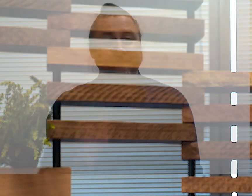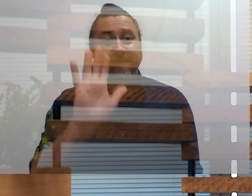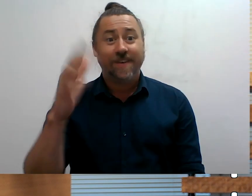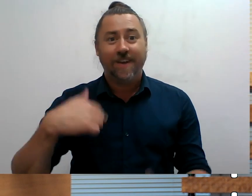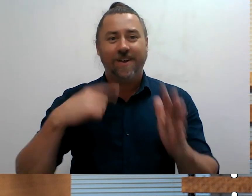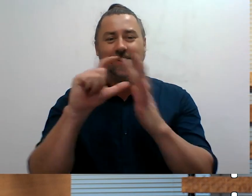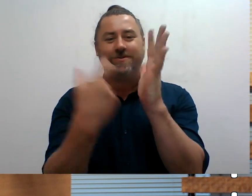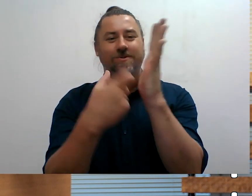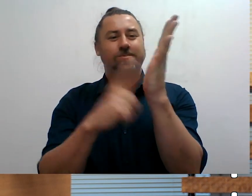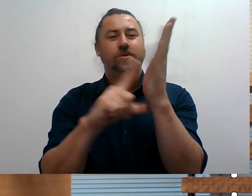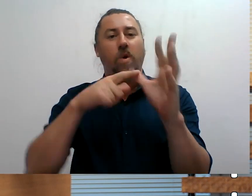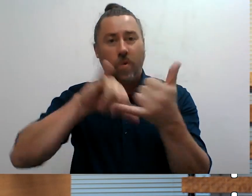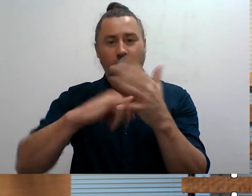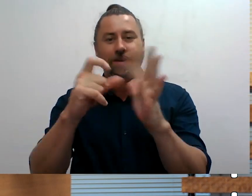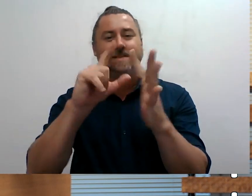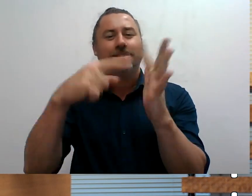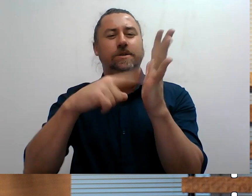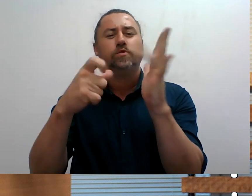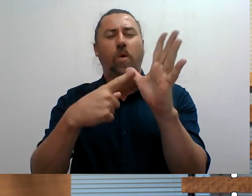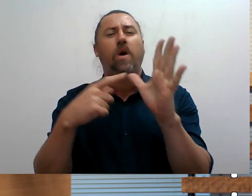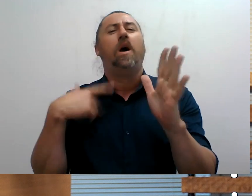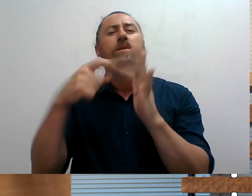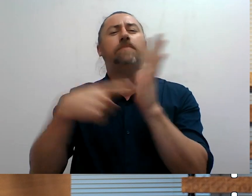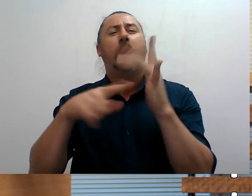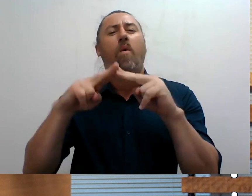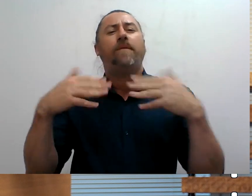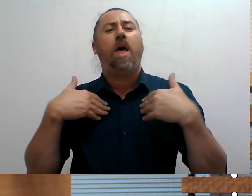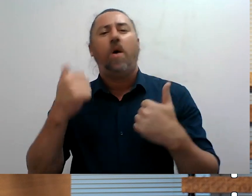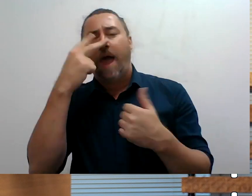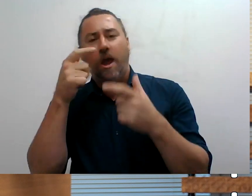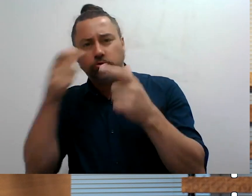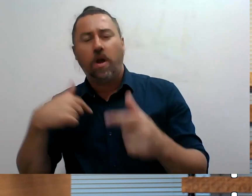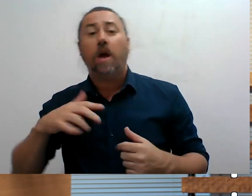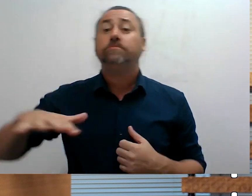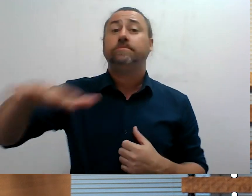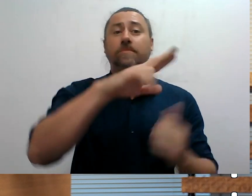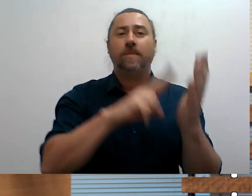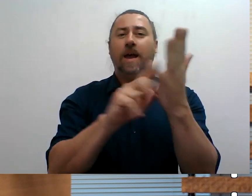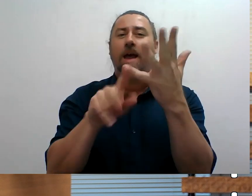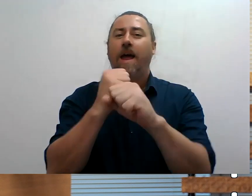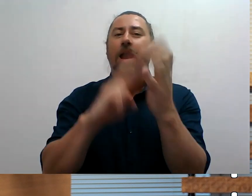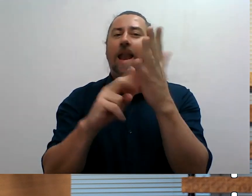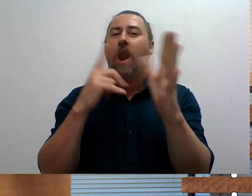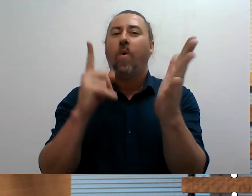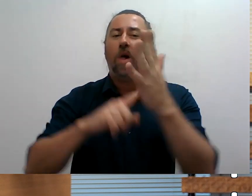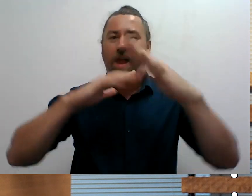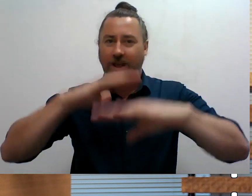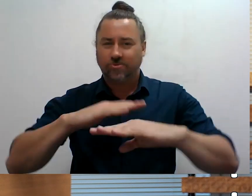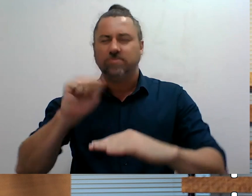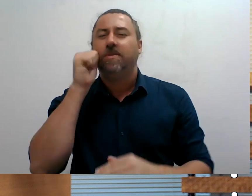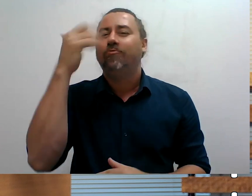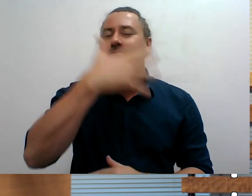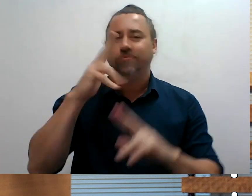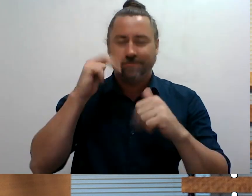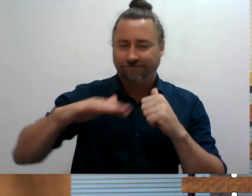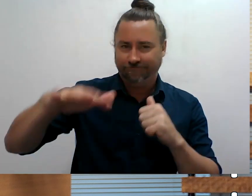Hello, I'm Dr Lucas Atoka from the Department of Health and Healthcare and I am a Ngunawal Daura or Ngunawal Country. Today I'm going